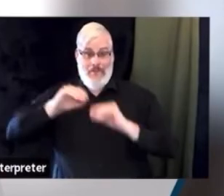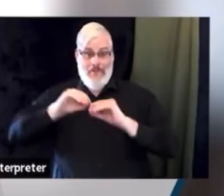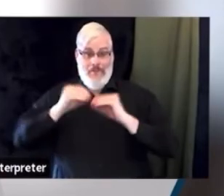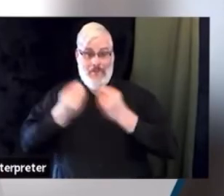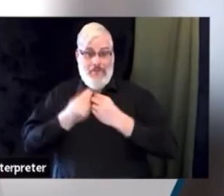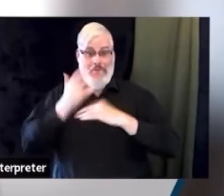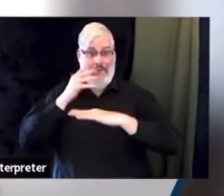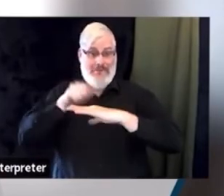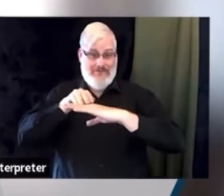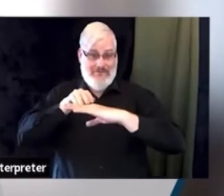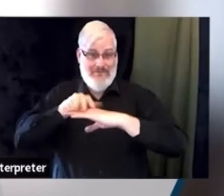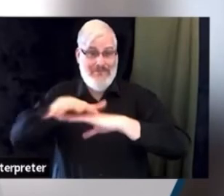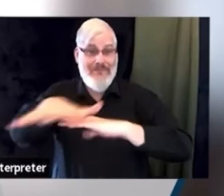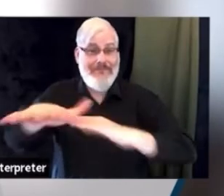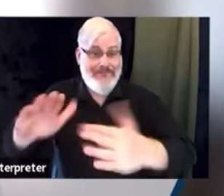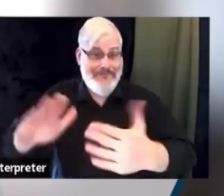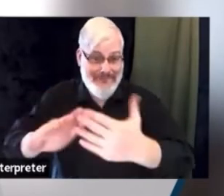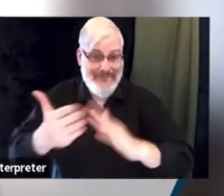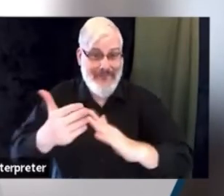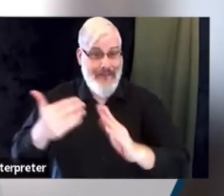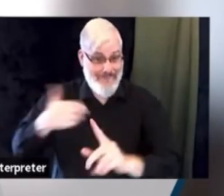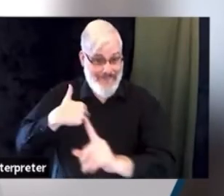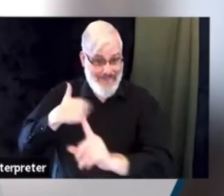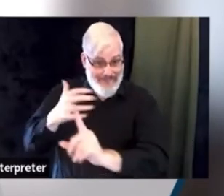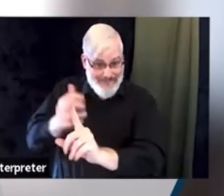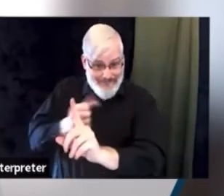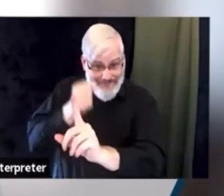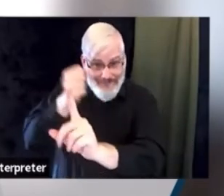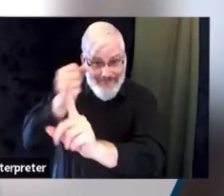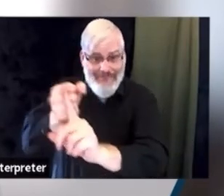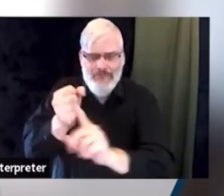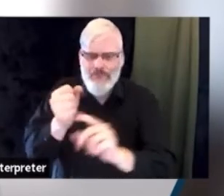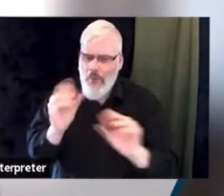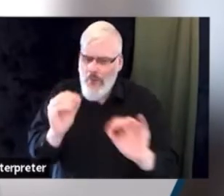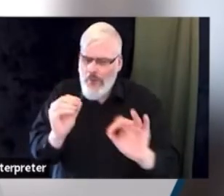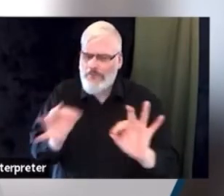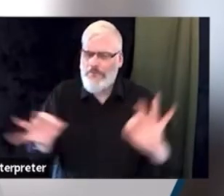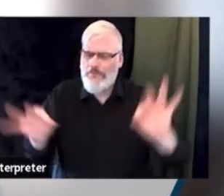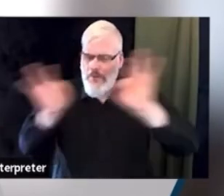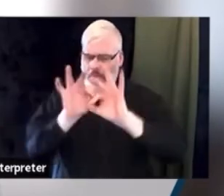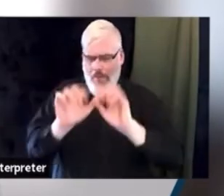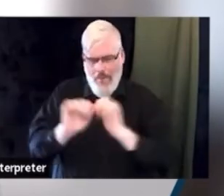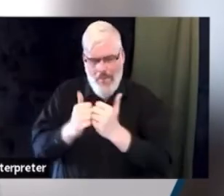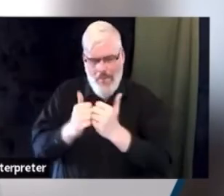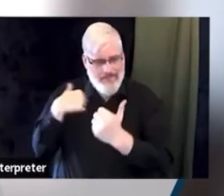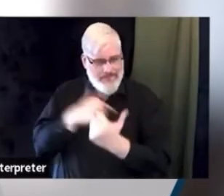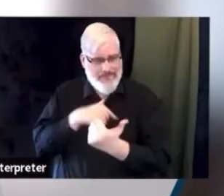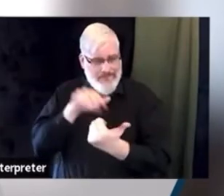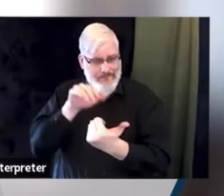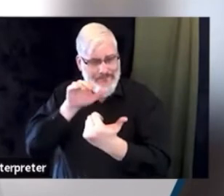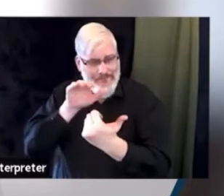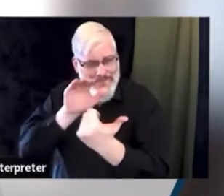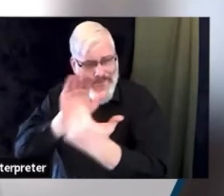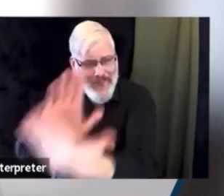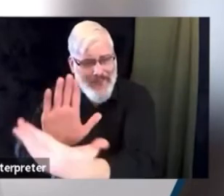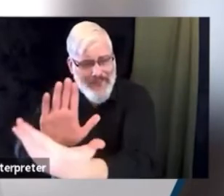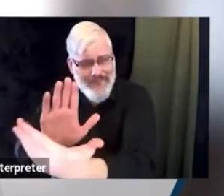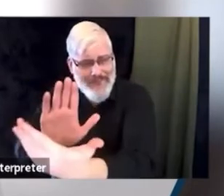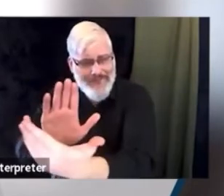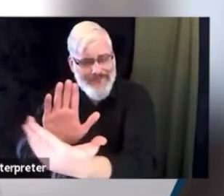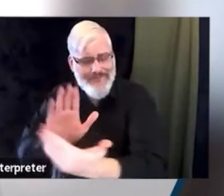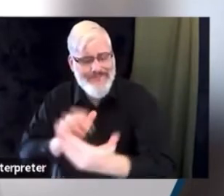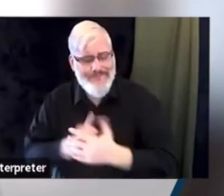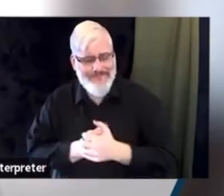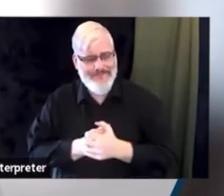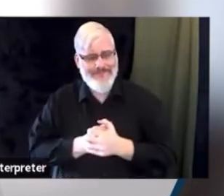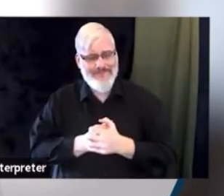technique that we apply and that it's really has everything to do with the experience that we leave our community with. How do